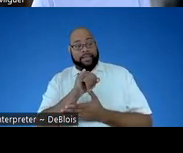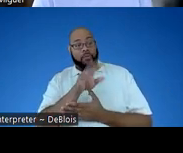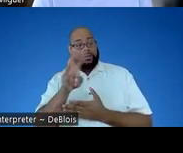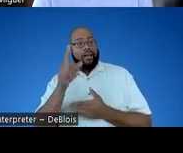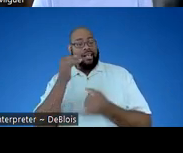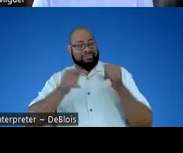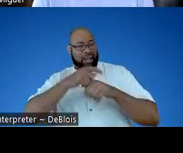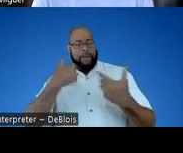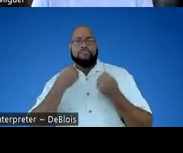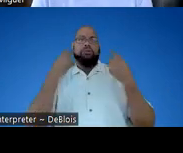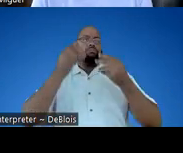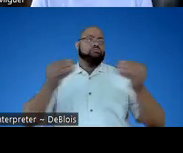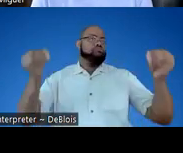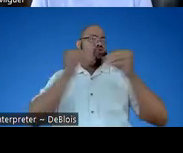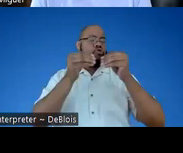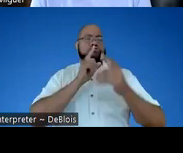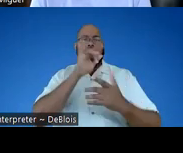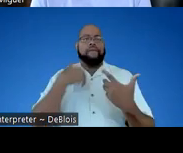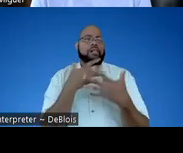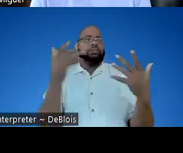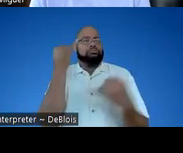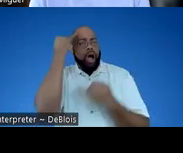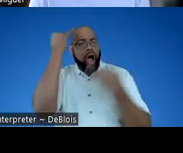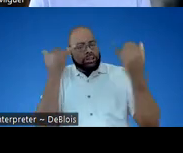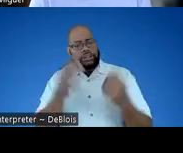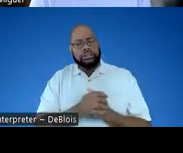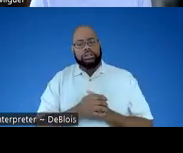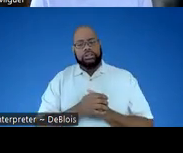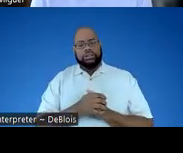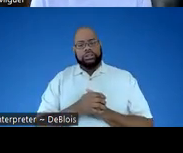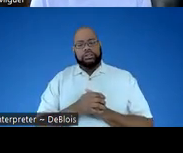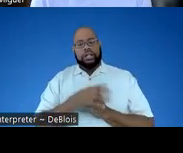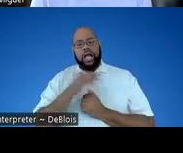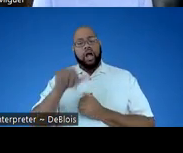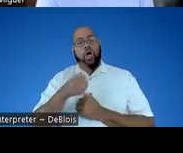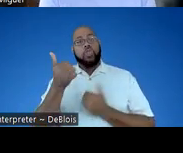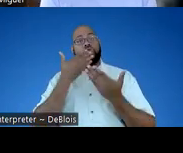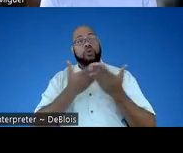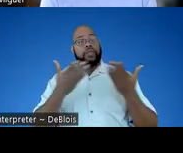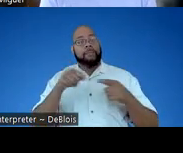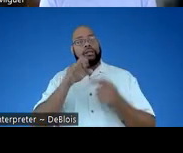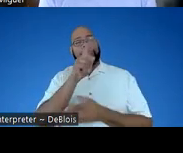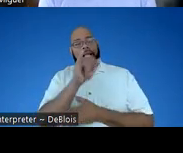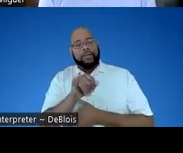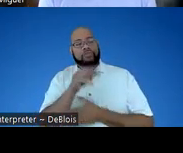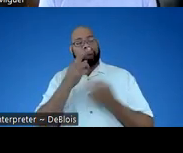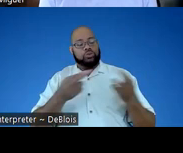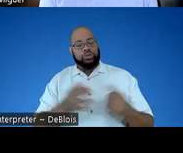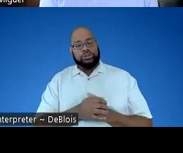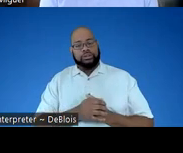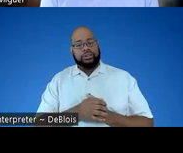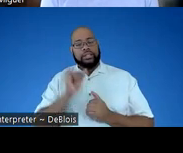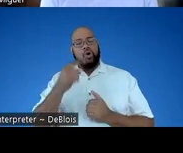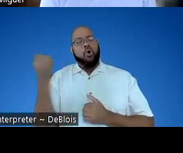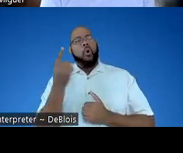there's so many more, so there's really lots of ideas out there. And another great thing about the STEMI resources is that